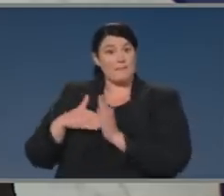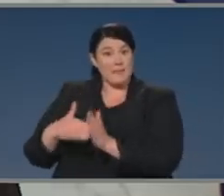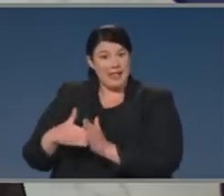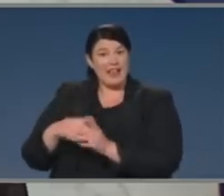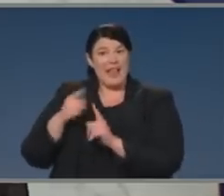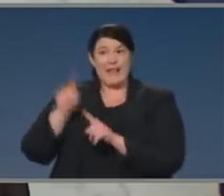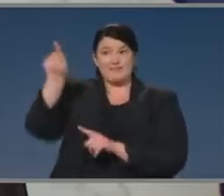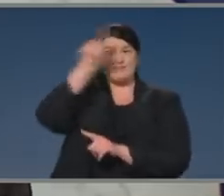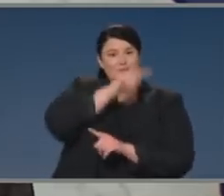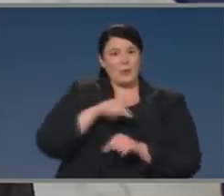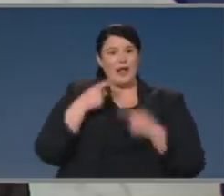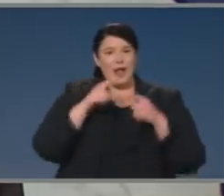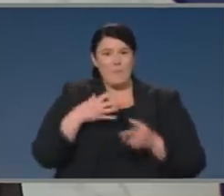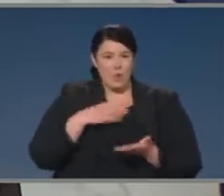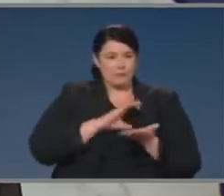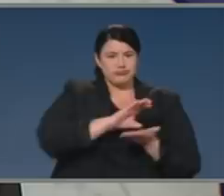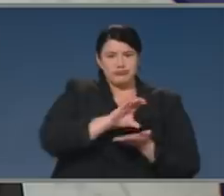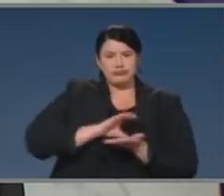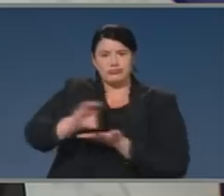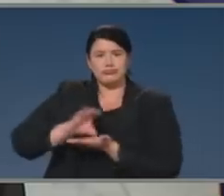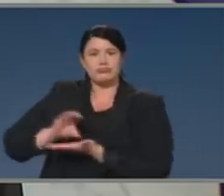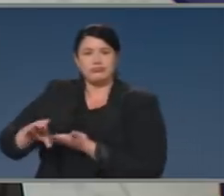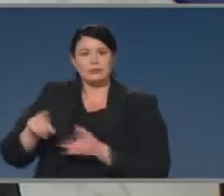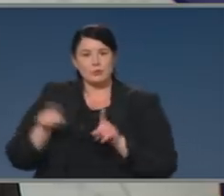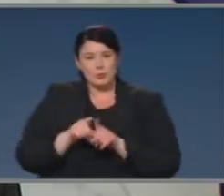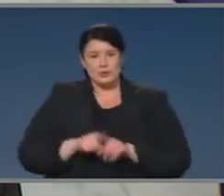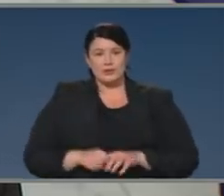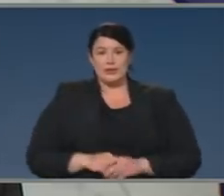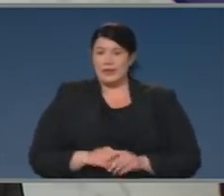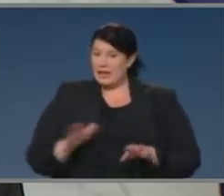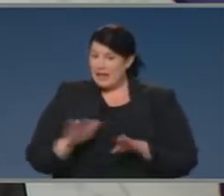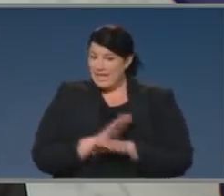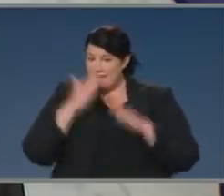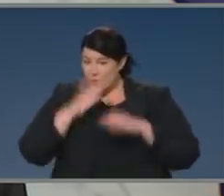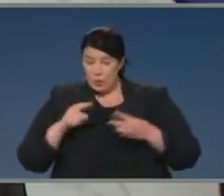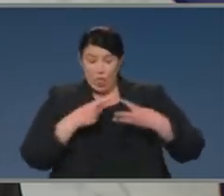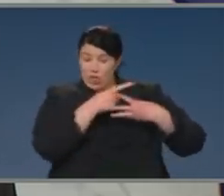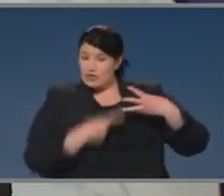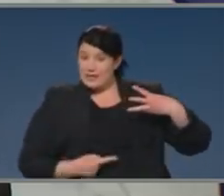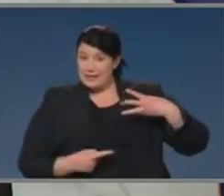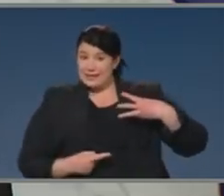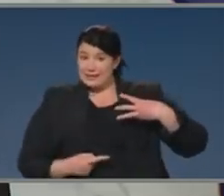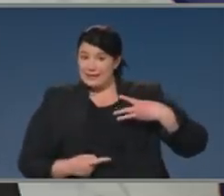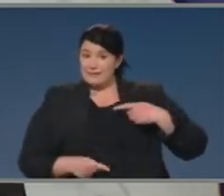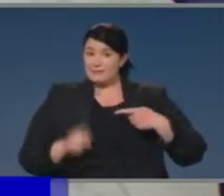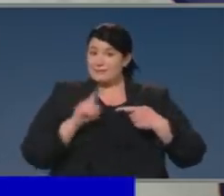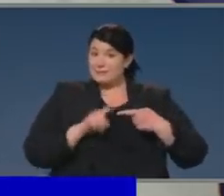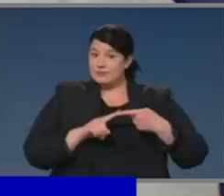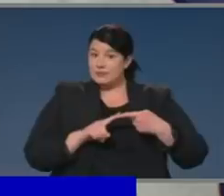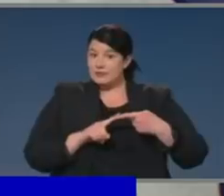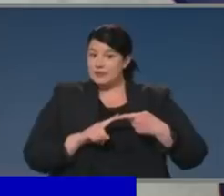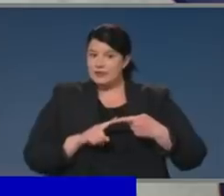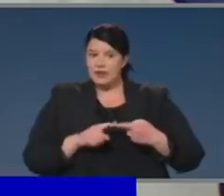make their contributions. Most importantly though, it covers three areas. First is about support for